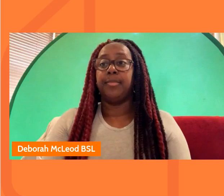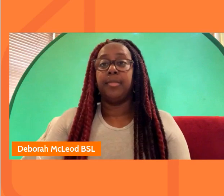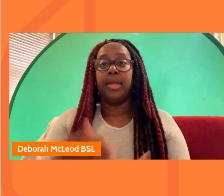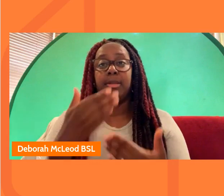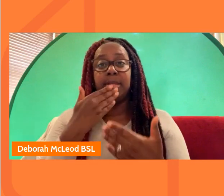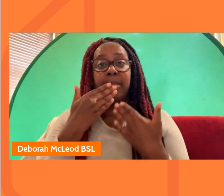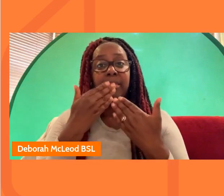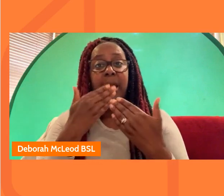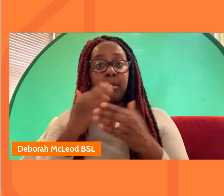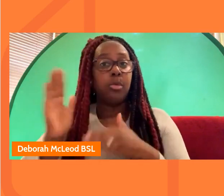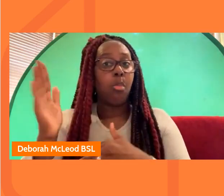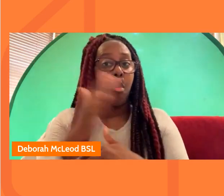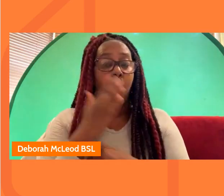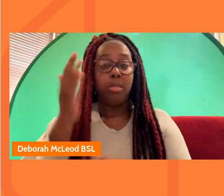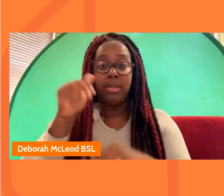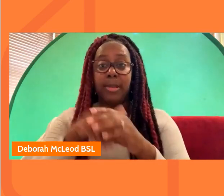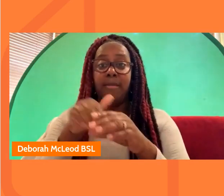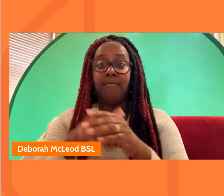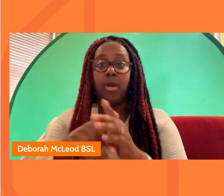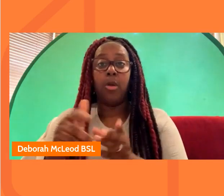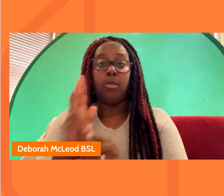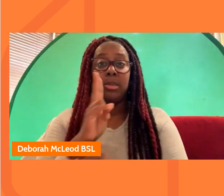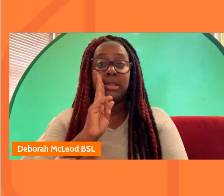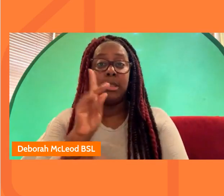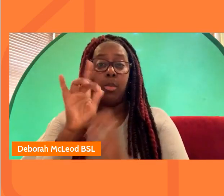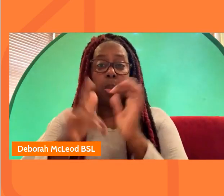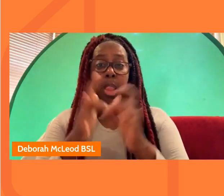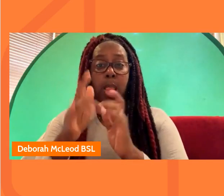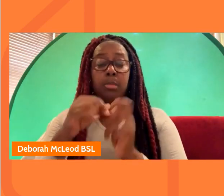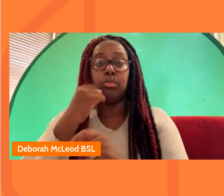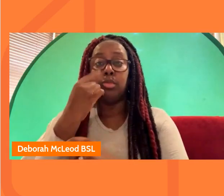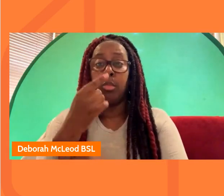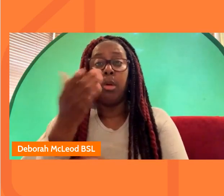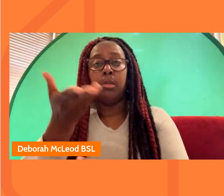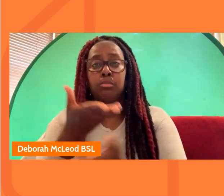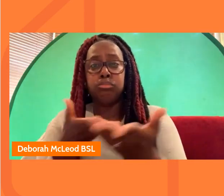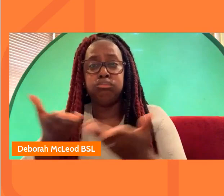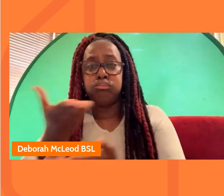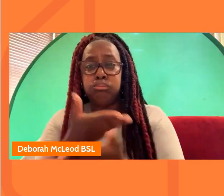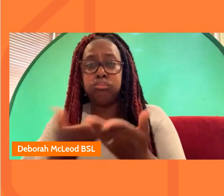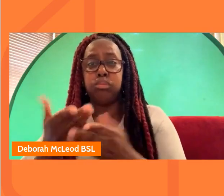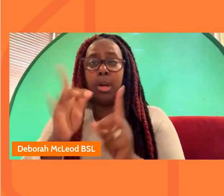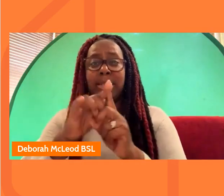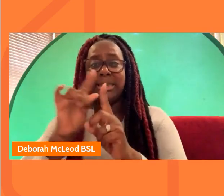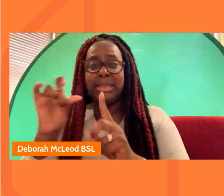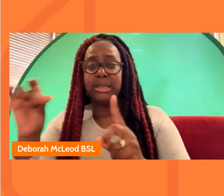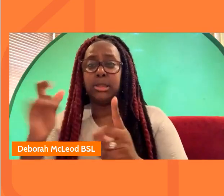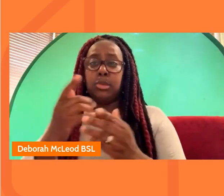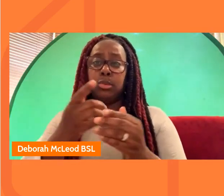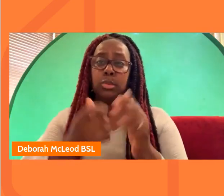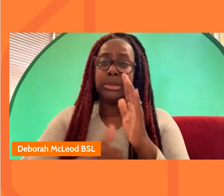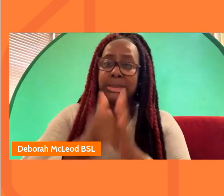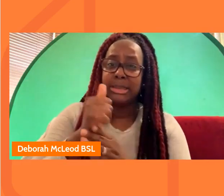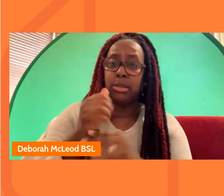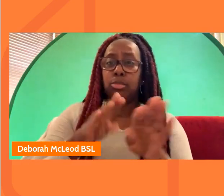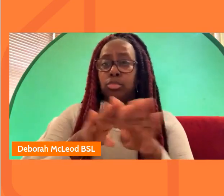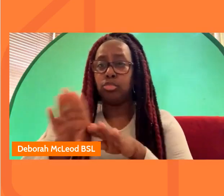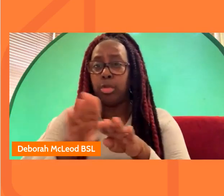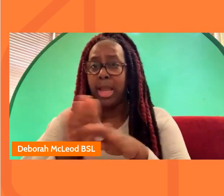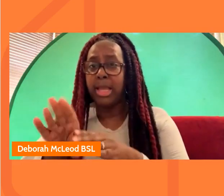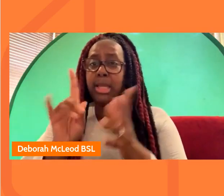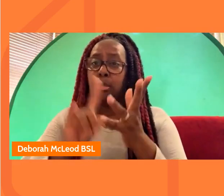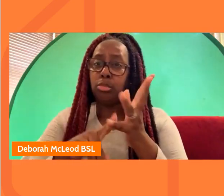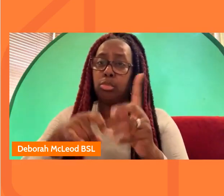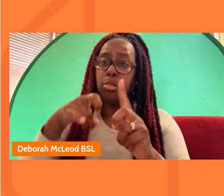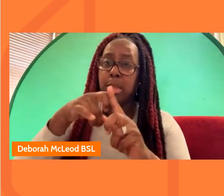to say thank you all for joining us we'll be back online tomorrow with a discussion on digital skills and training provision across the uk and the